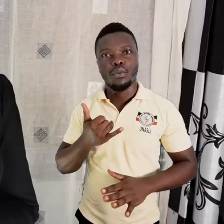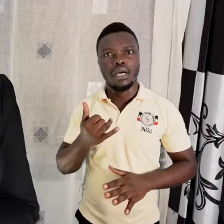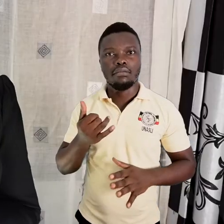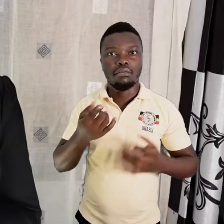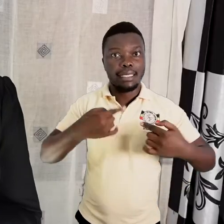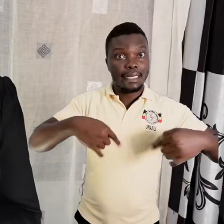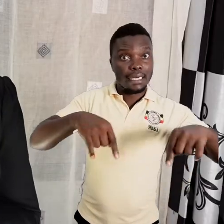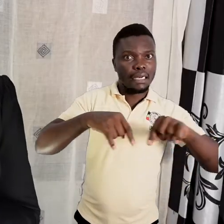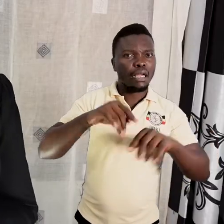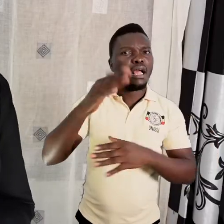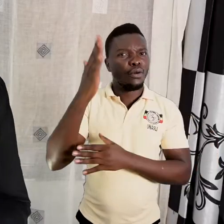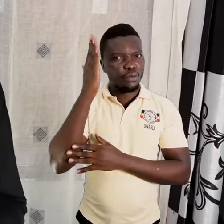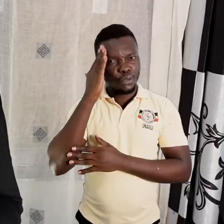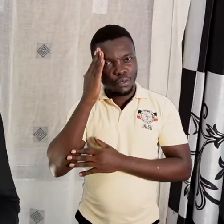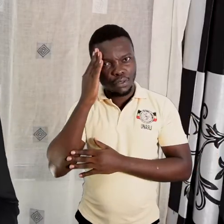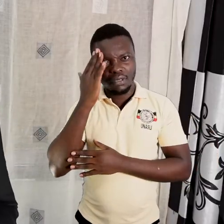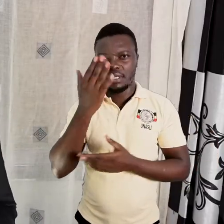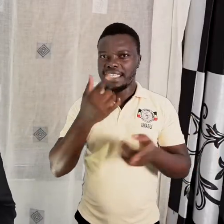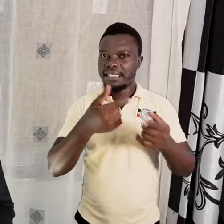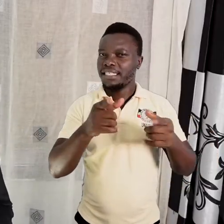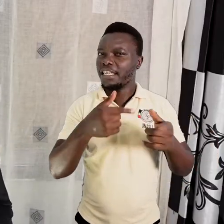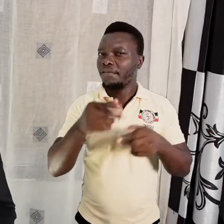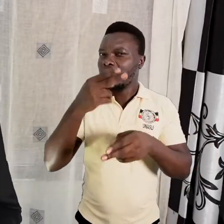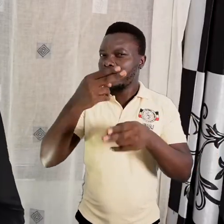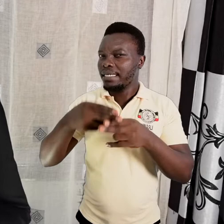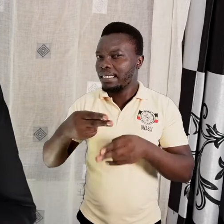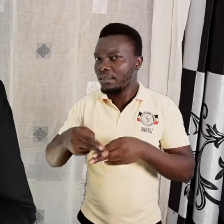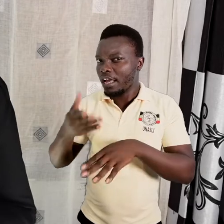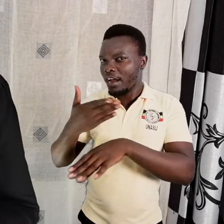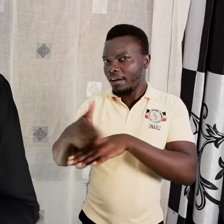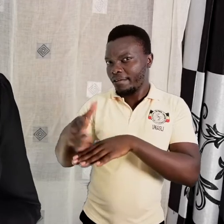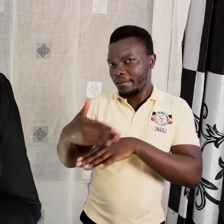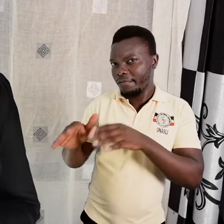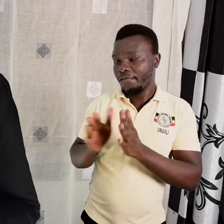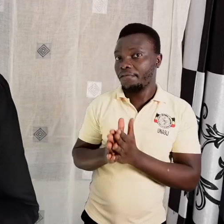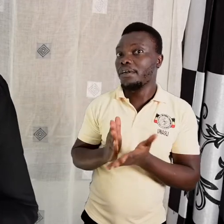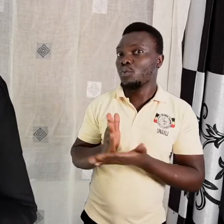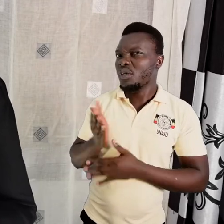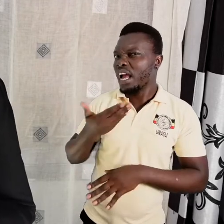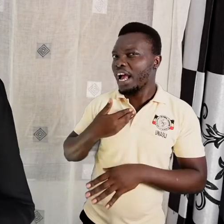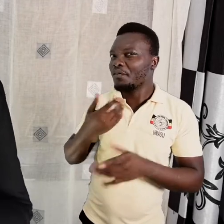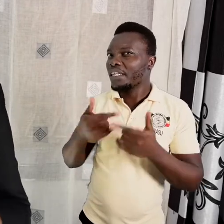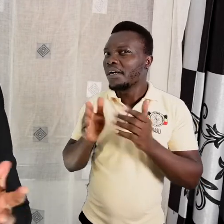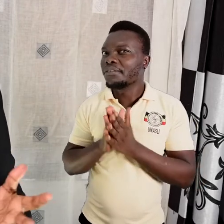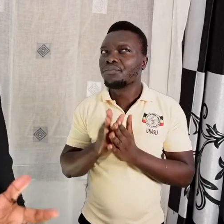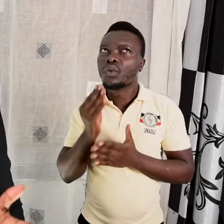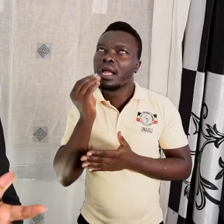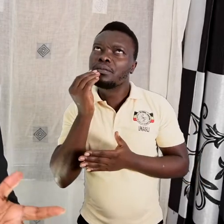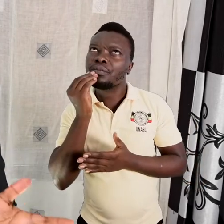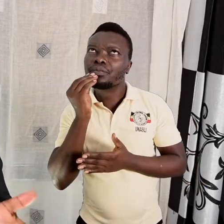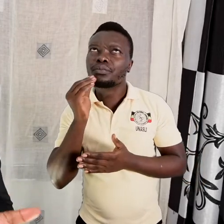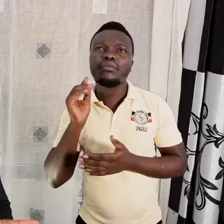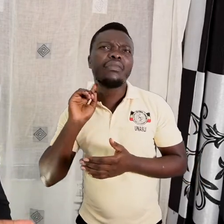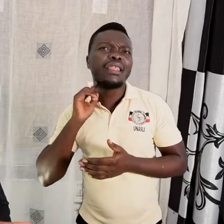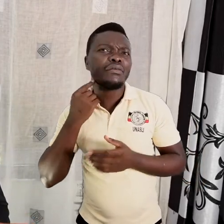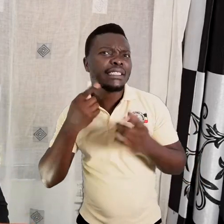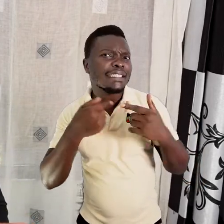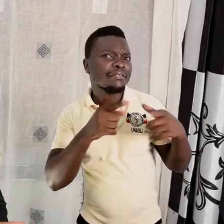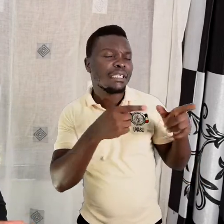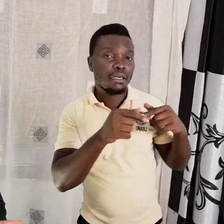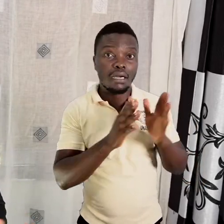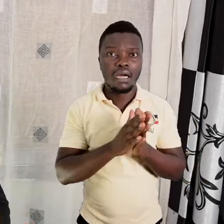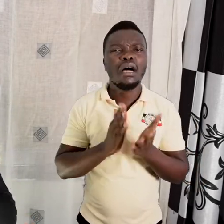note, the different types of fish actually have different tests. Have you ever found out why?